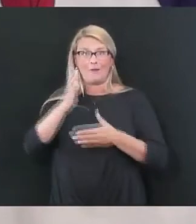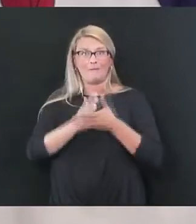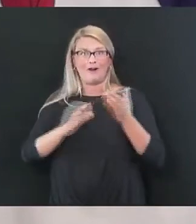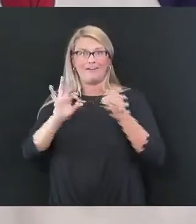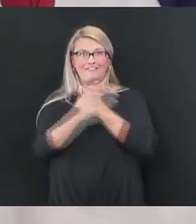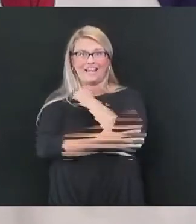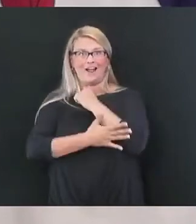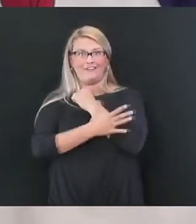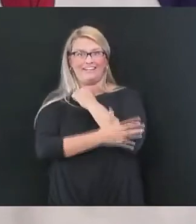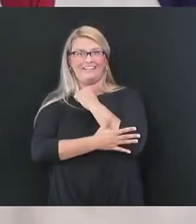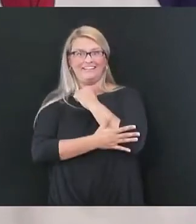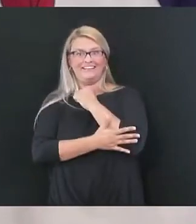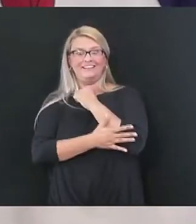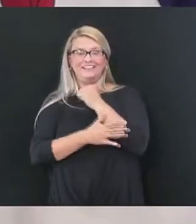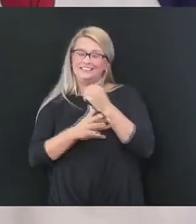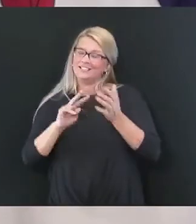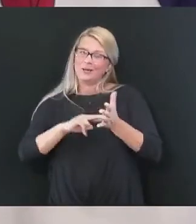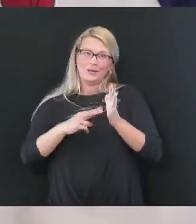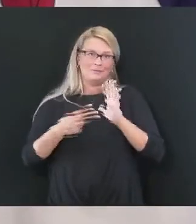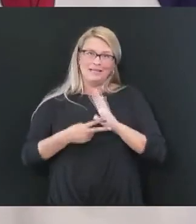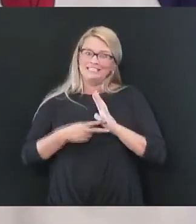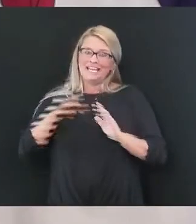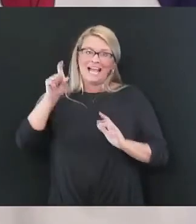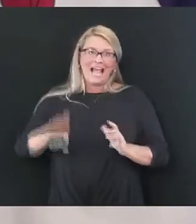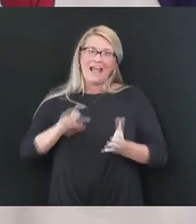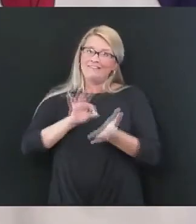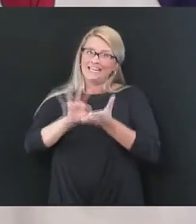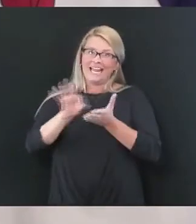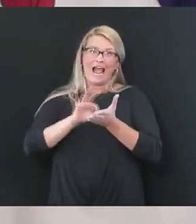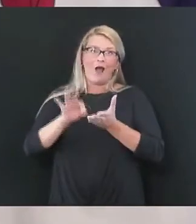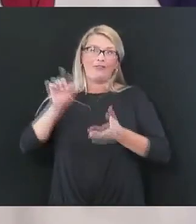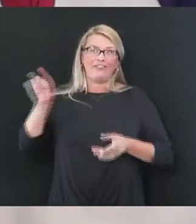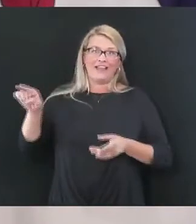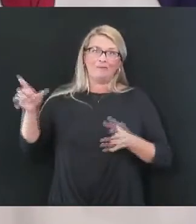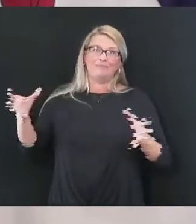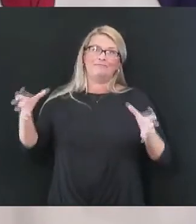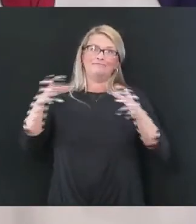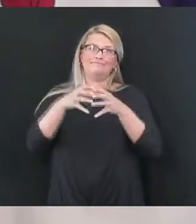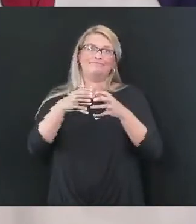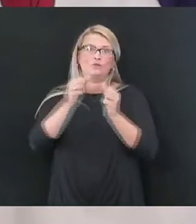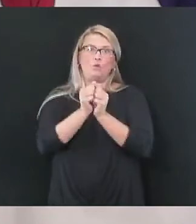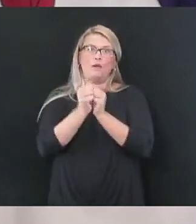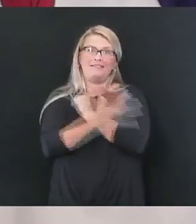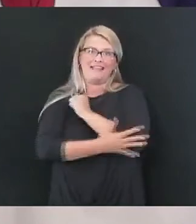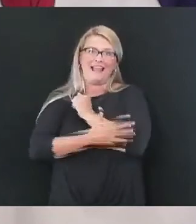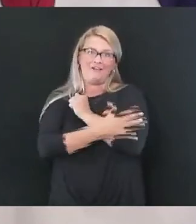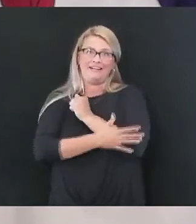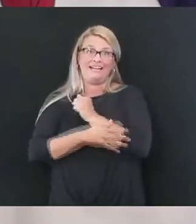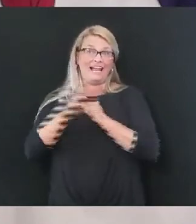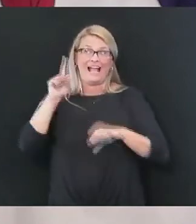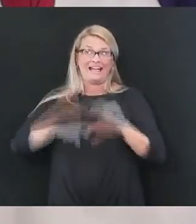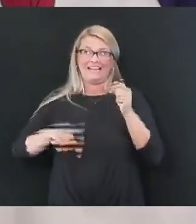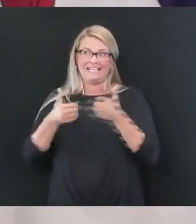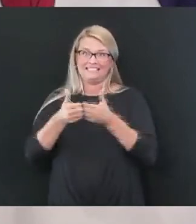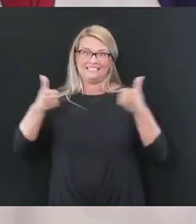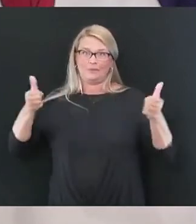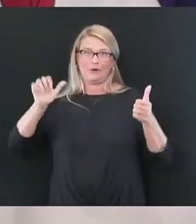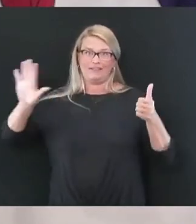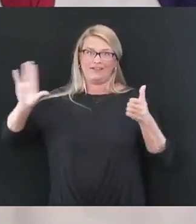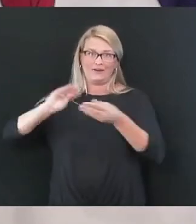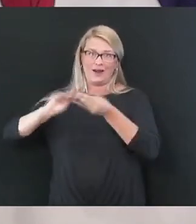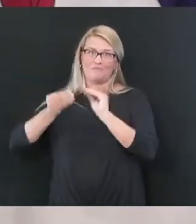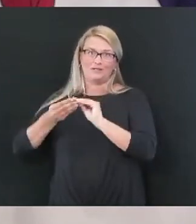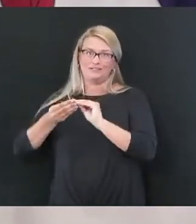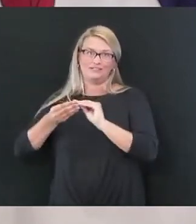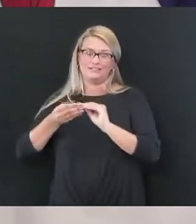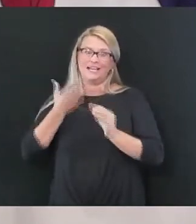and everything. And so therefore, they have to be counted within the county. And so to, to isolate them out, I think real and truly